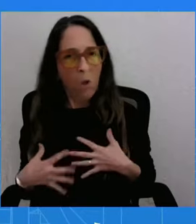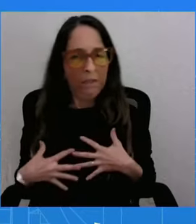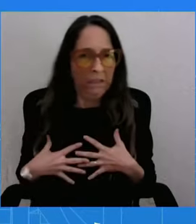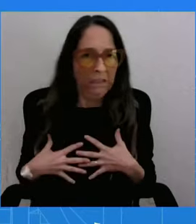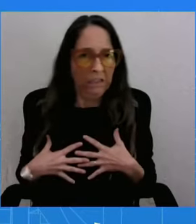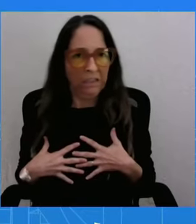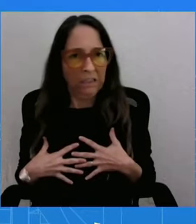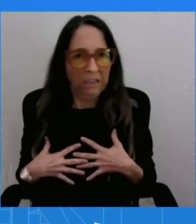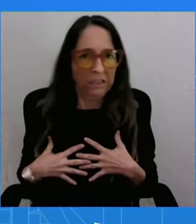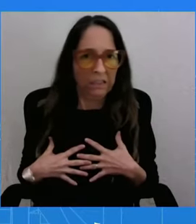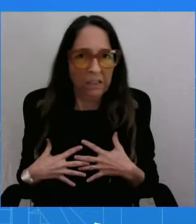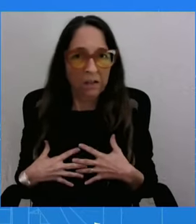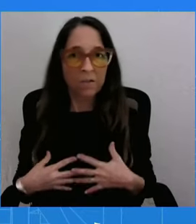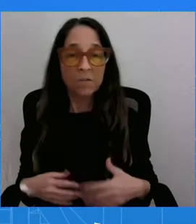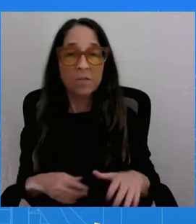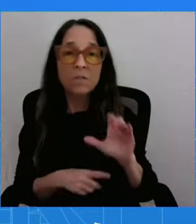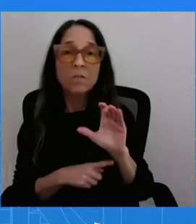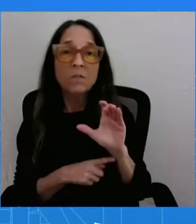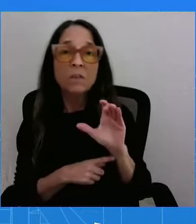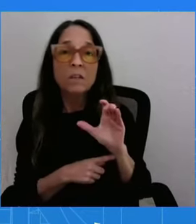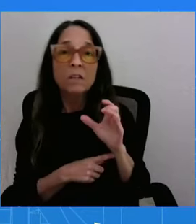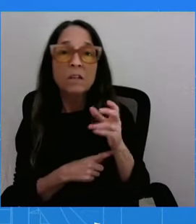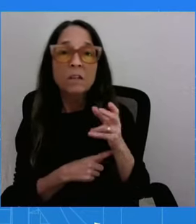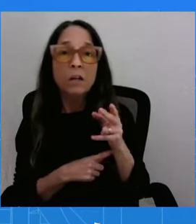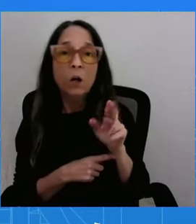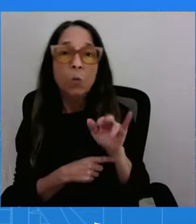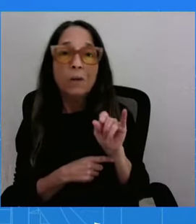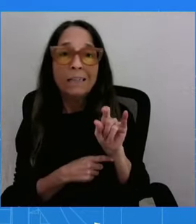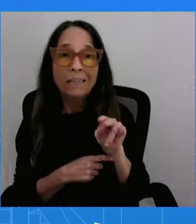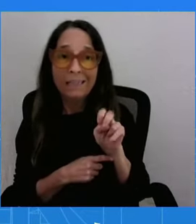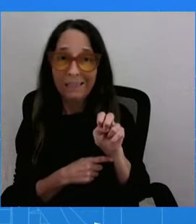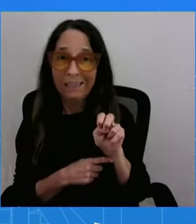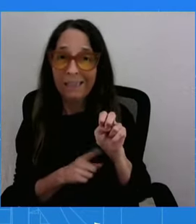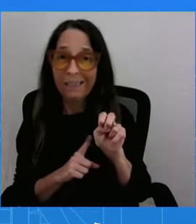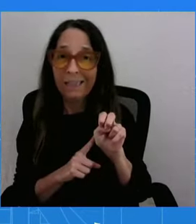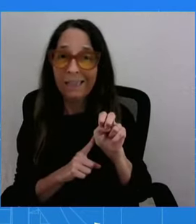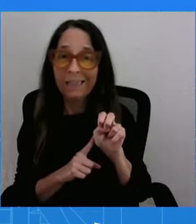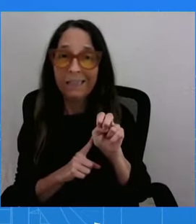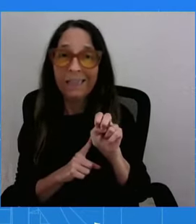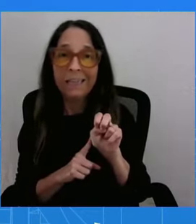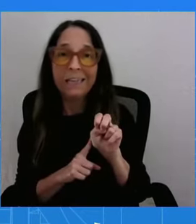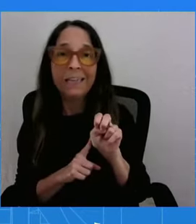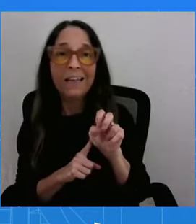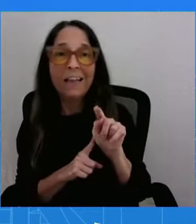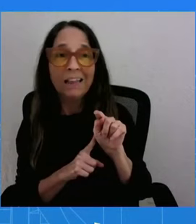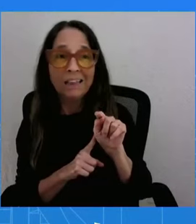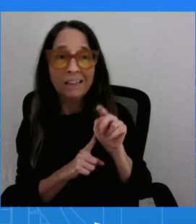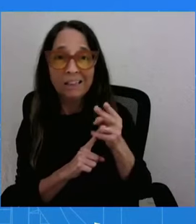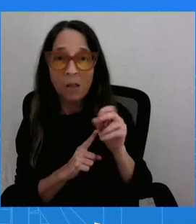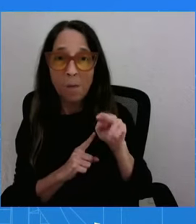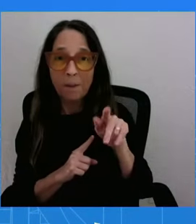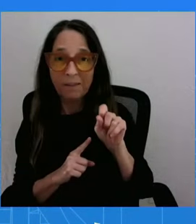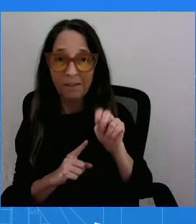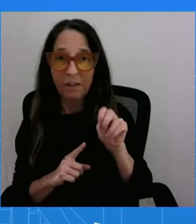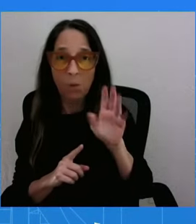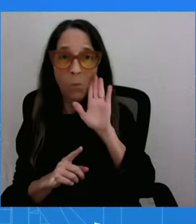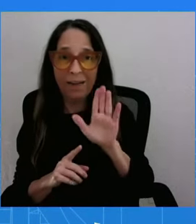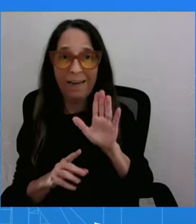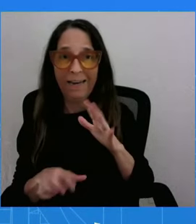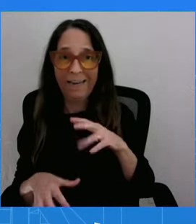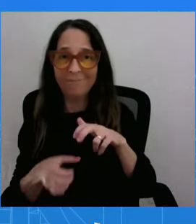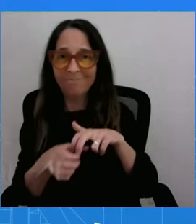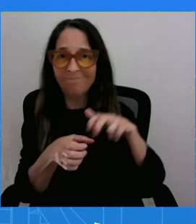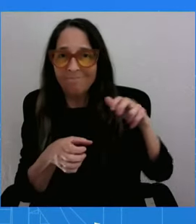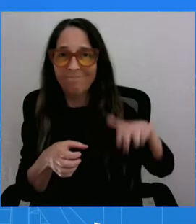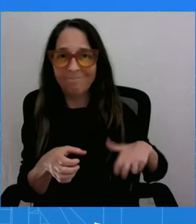who's off to the Capitol Hill. The amount of times I said hello and goodbye to people, it's... But this